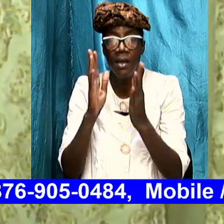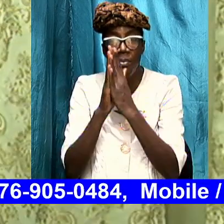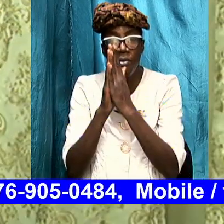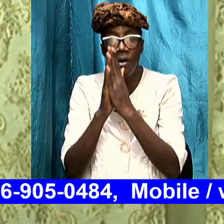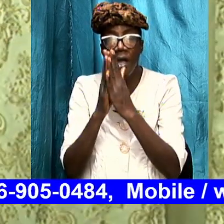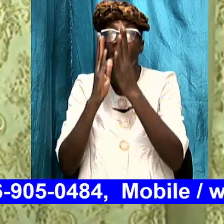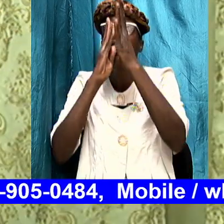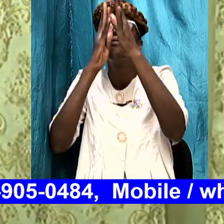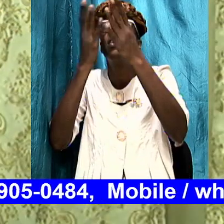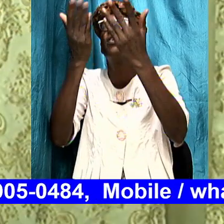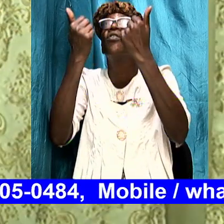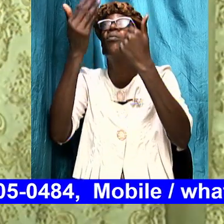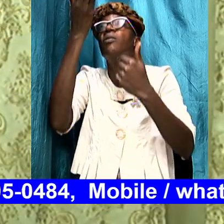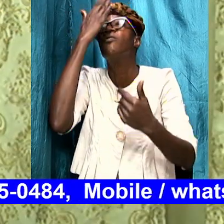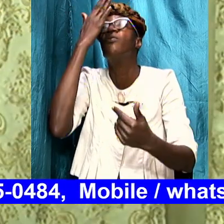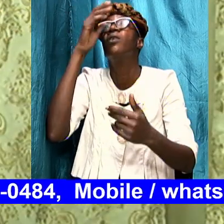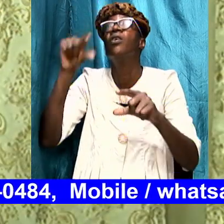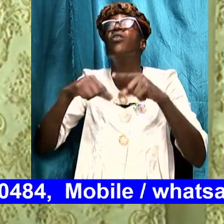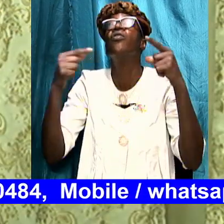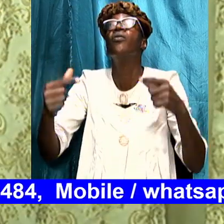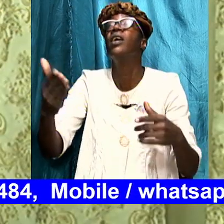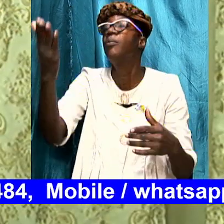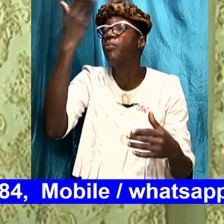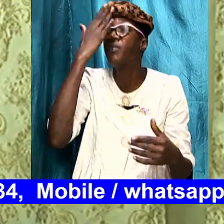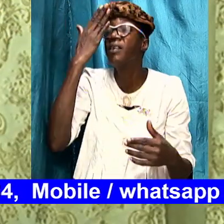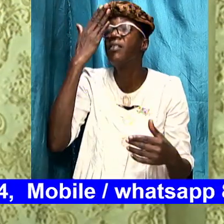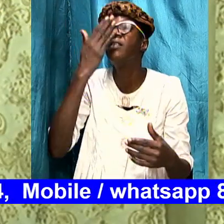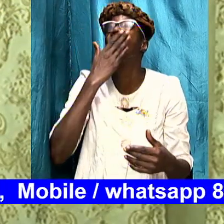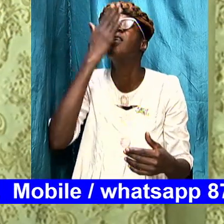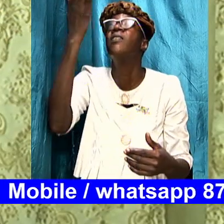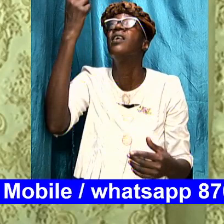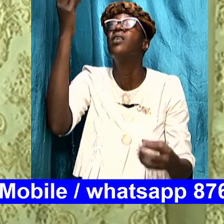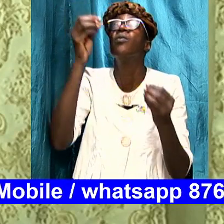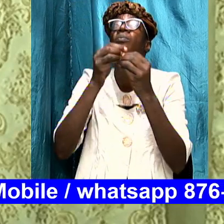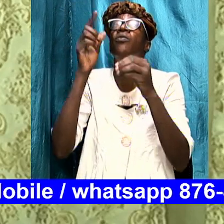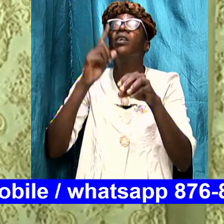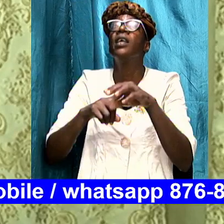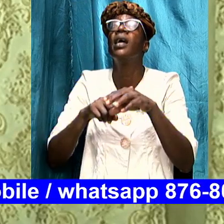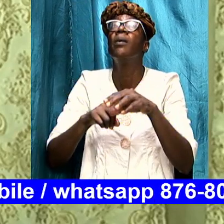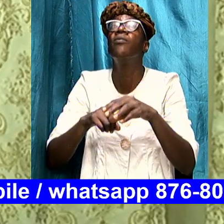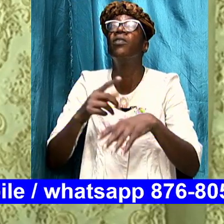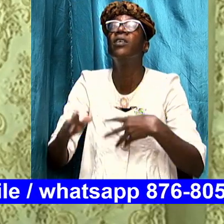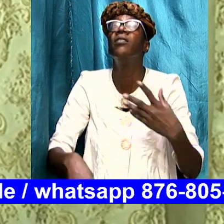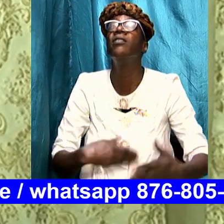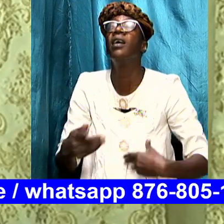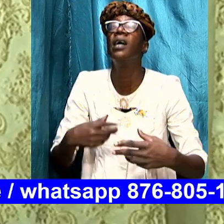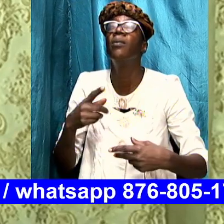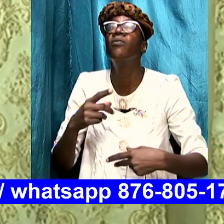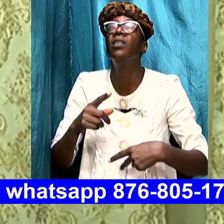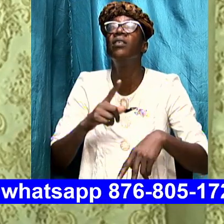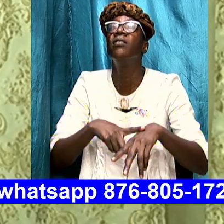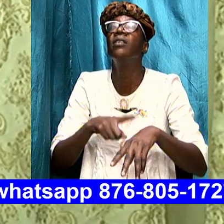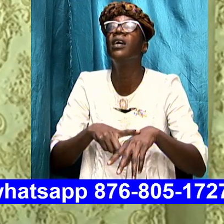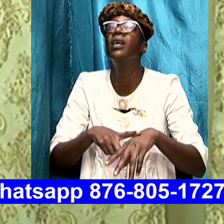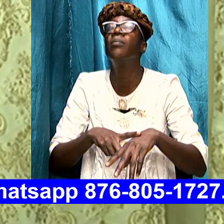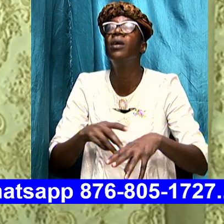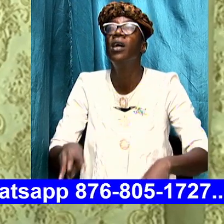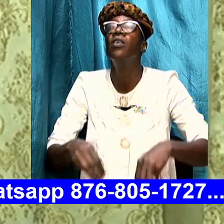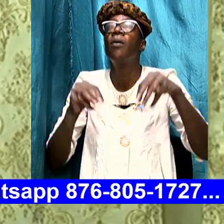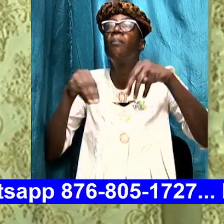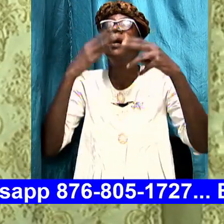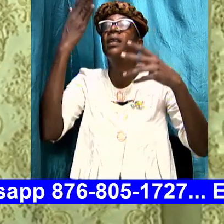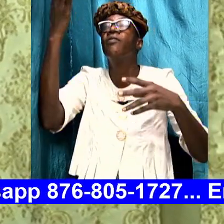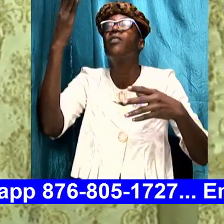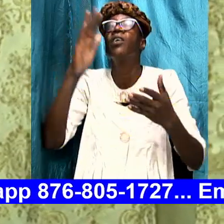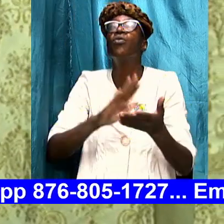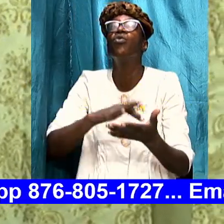Father we come before your great presence we thank you one more time for this privilege for this opportunity to magnify you